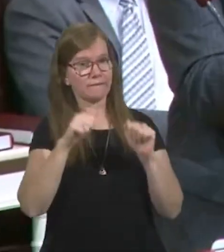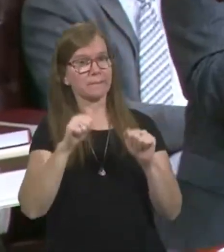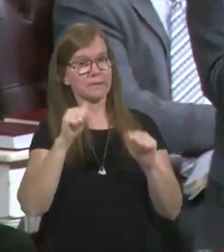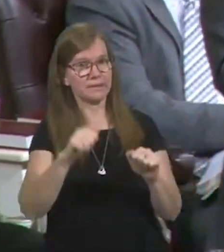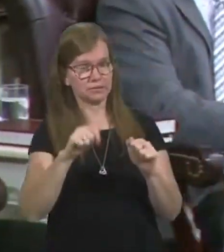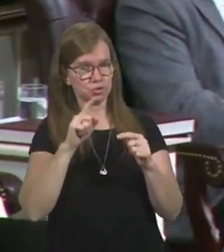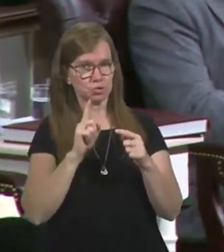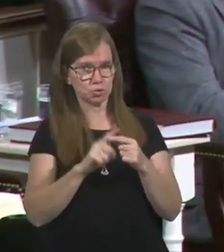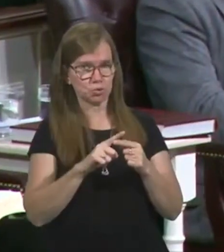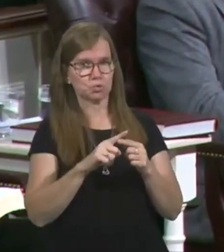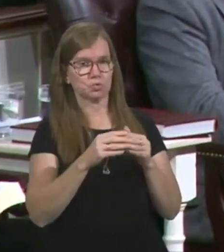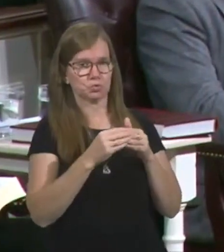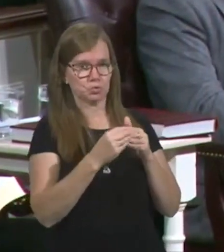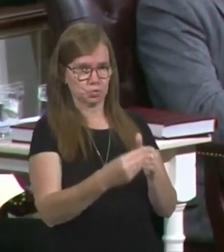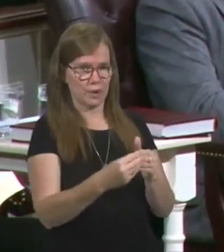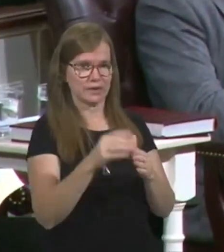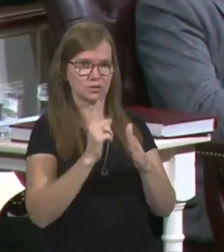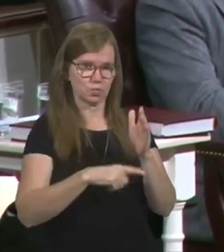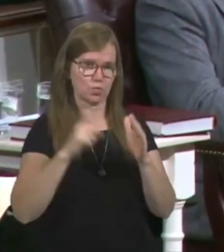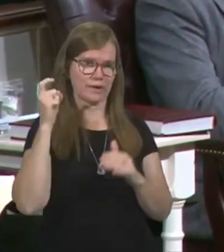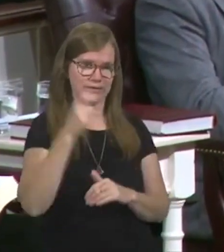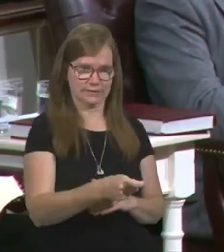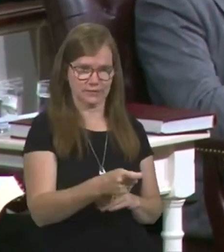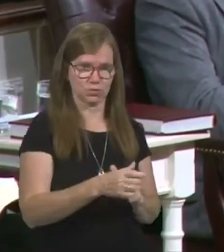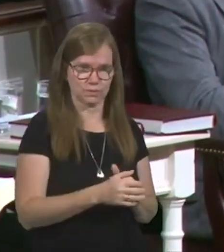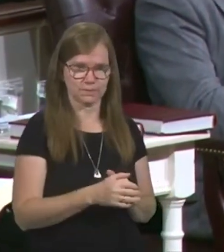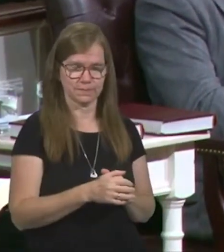to direct what he's given you.